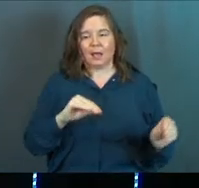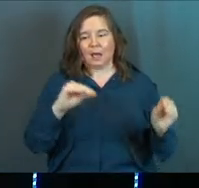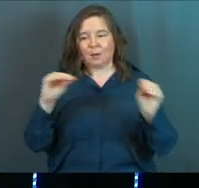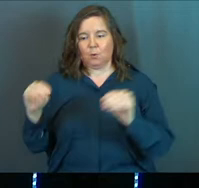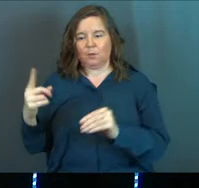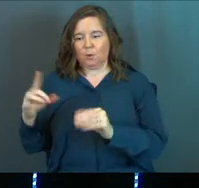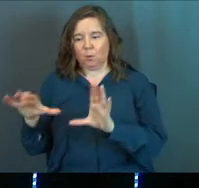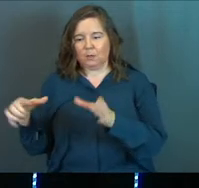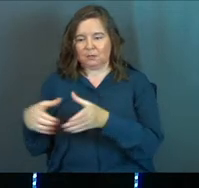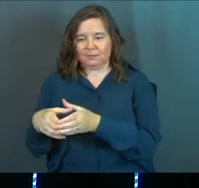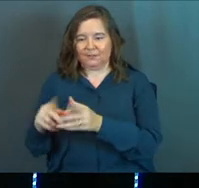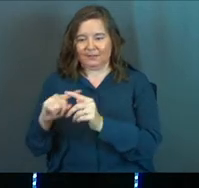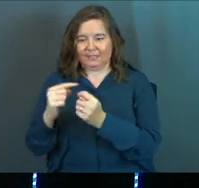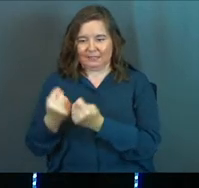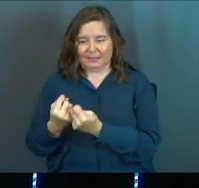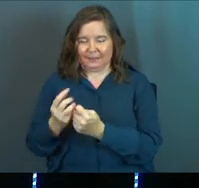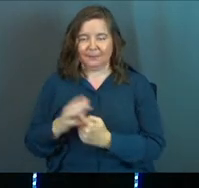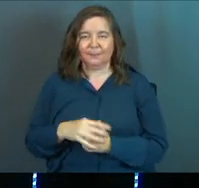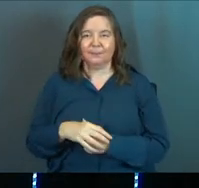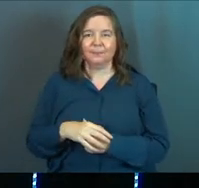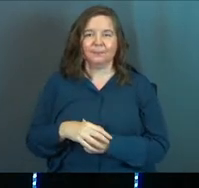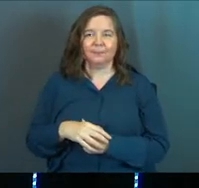over into this one specific team.